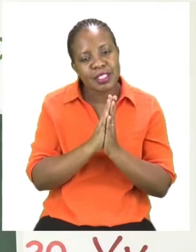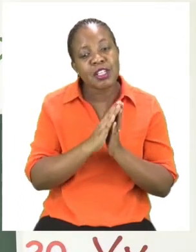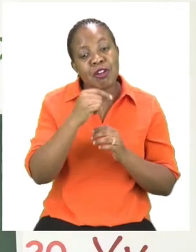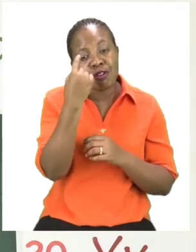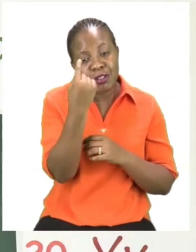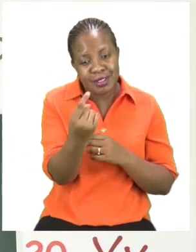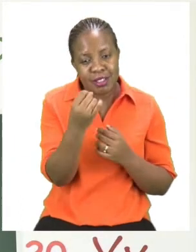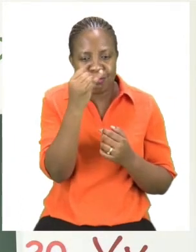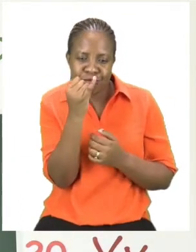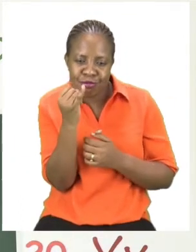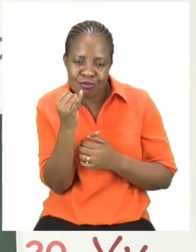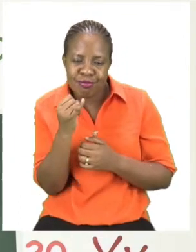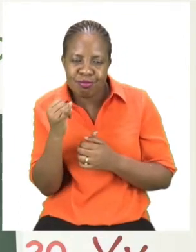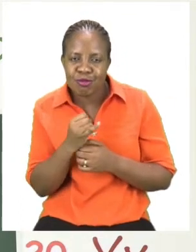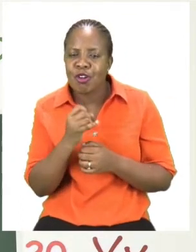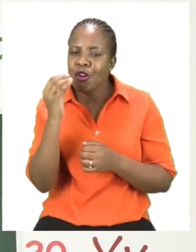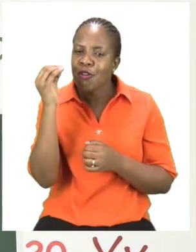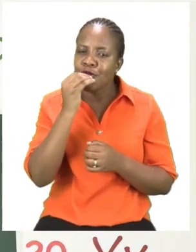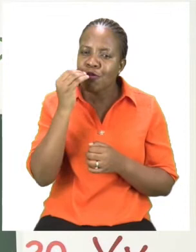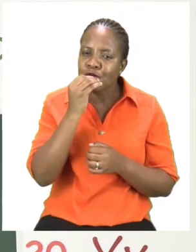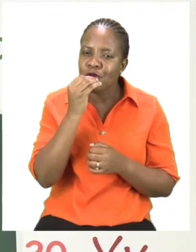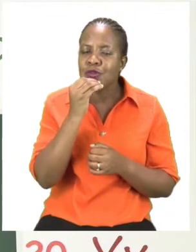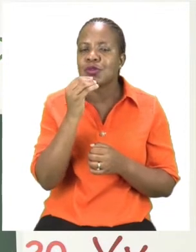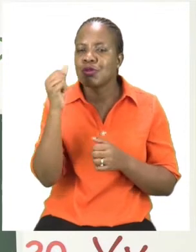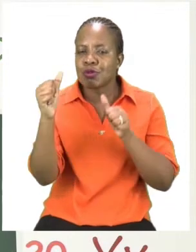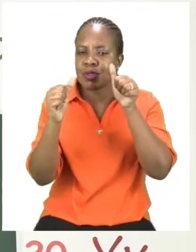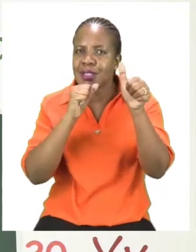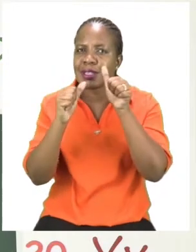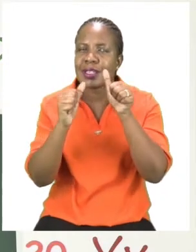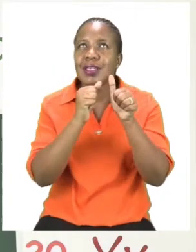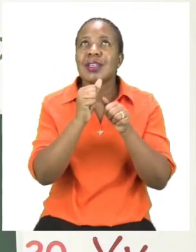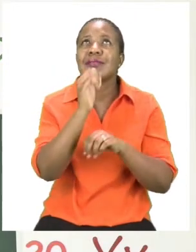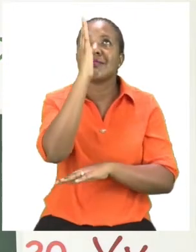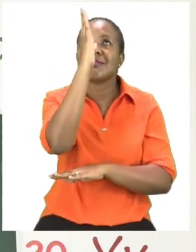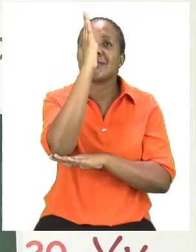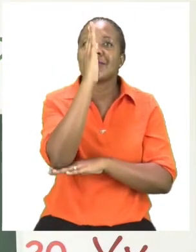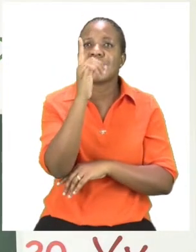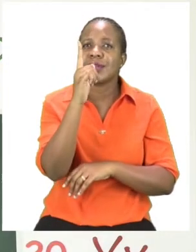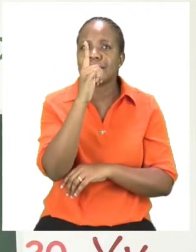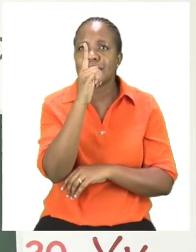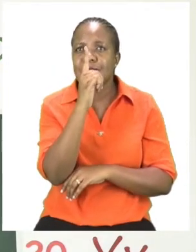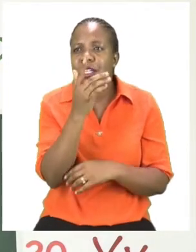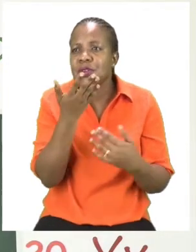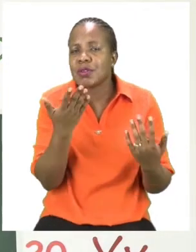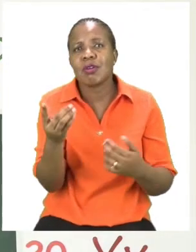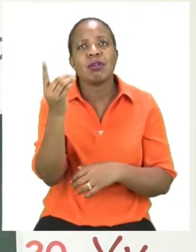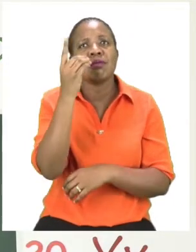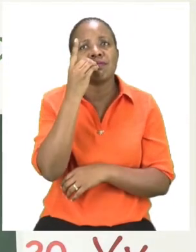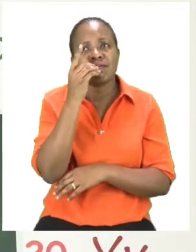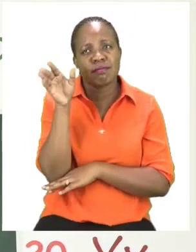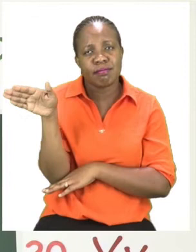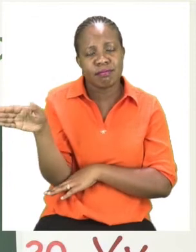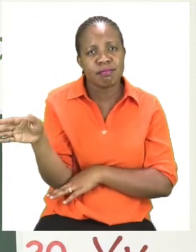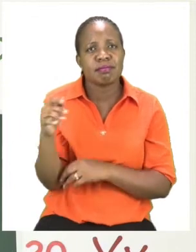breakfast. And when you're done drawing, make sure that you color your foods the correct colors. I will see you just